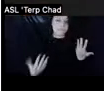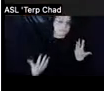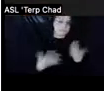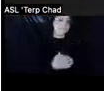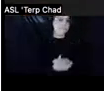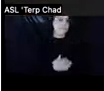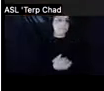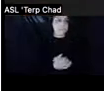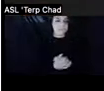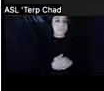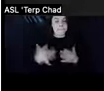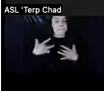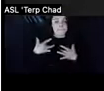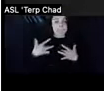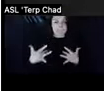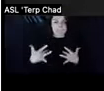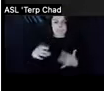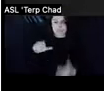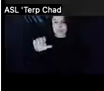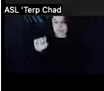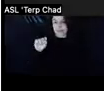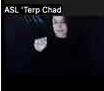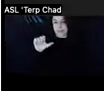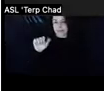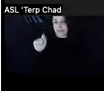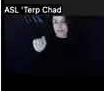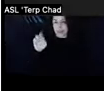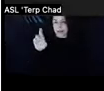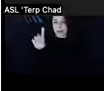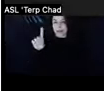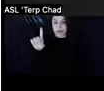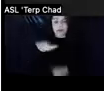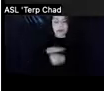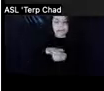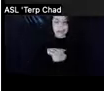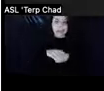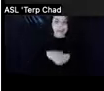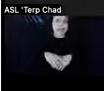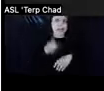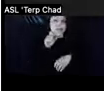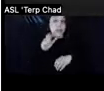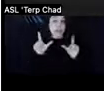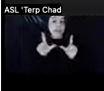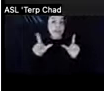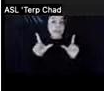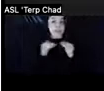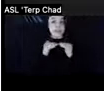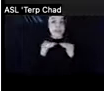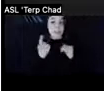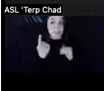And typically the scattered site housing programs are unlicensed level one permanent housing programs.